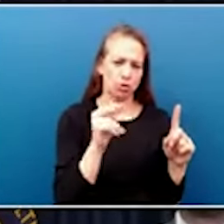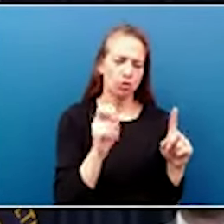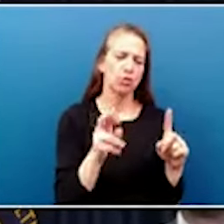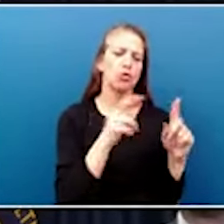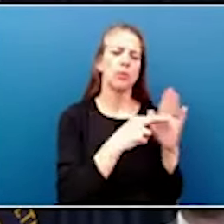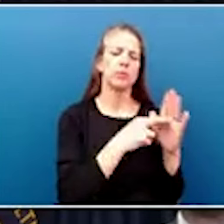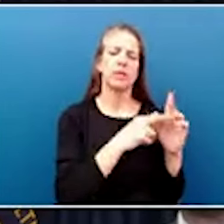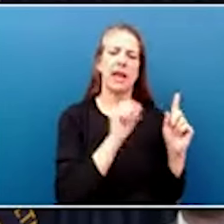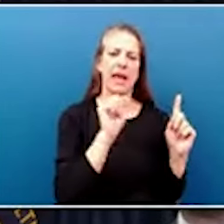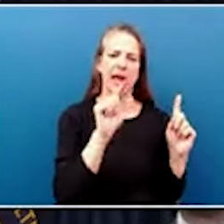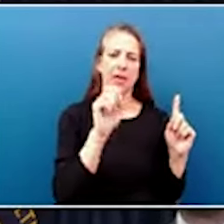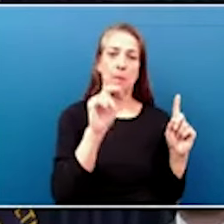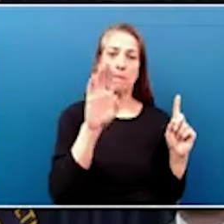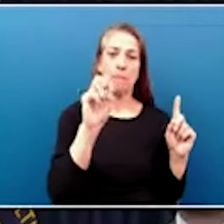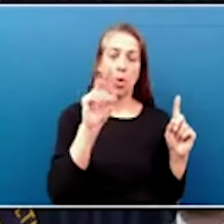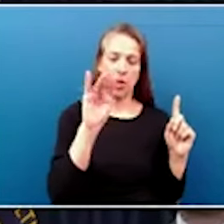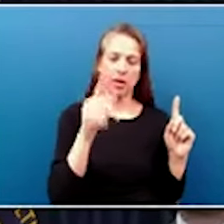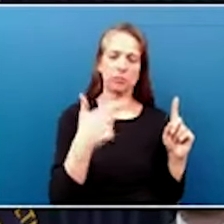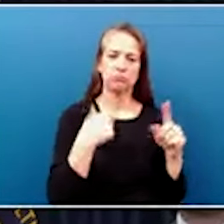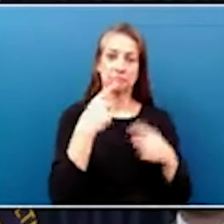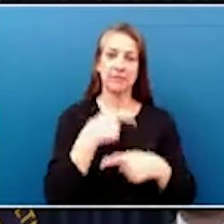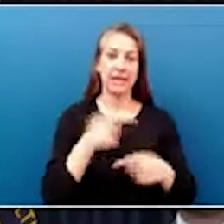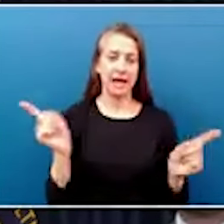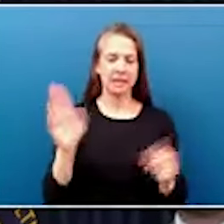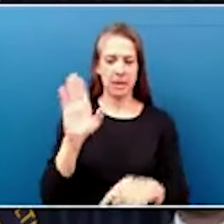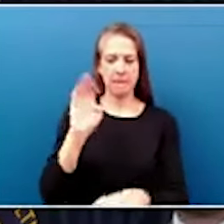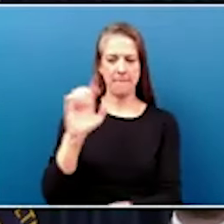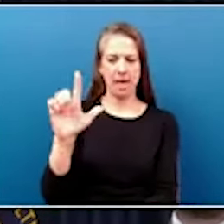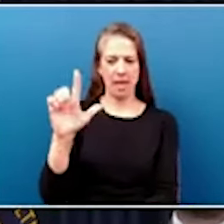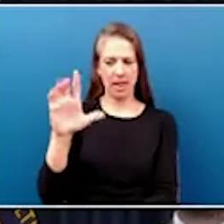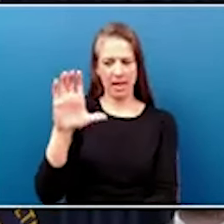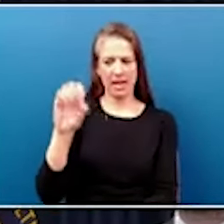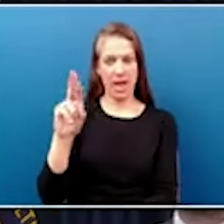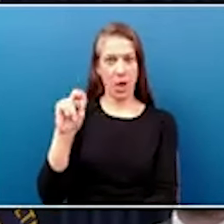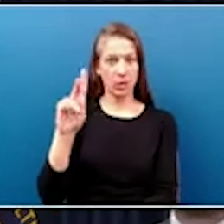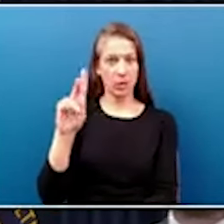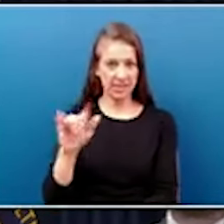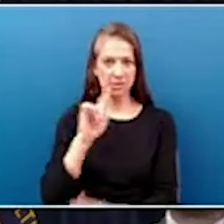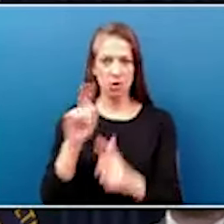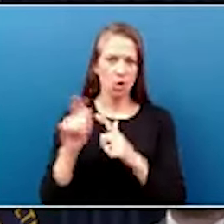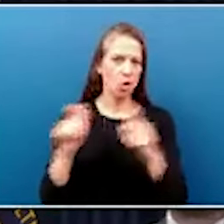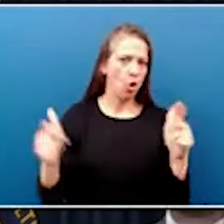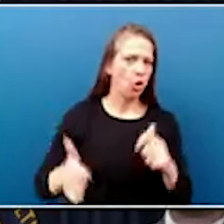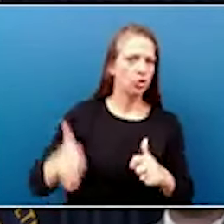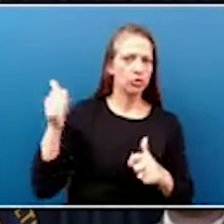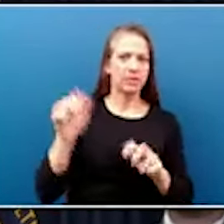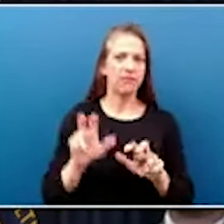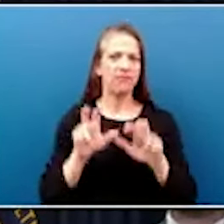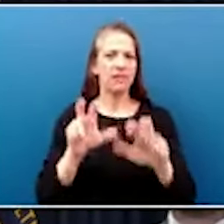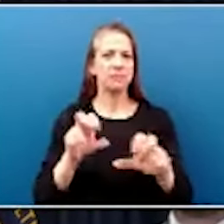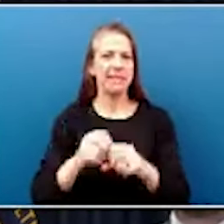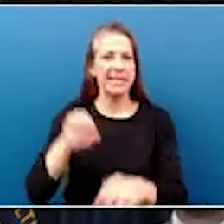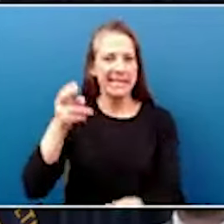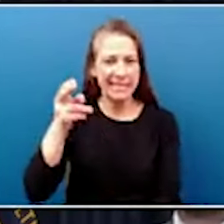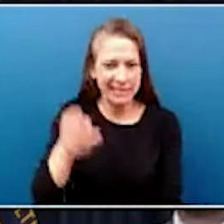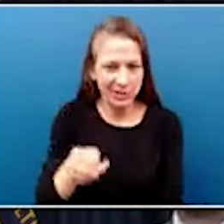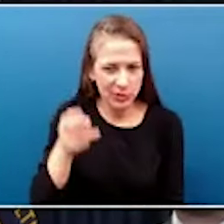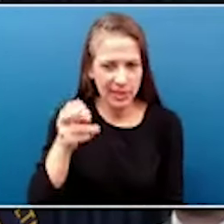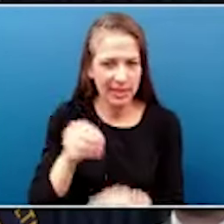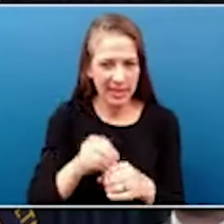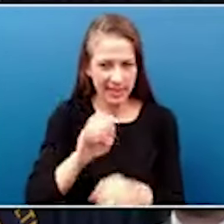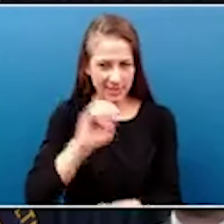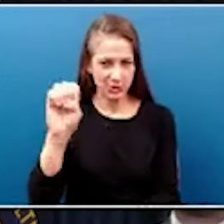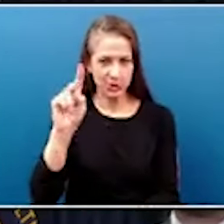to announce incredible news for Bell County and what is the largest investment in history in eastern Kentucky.